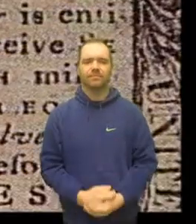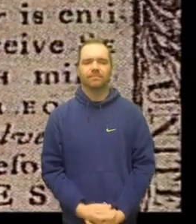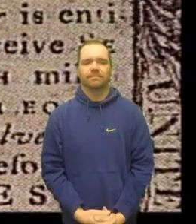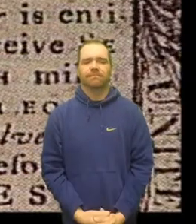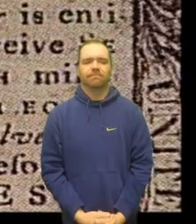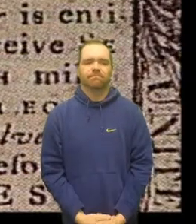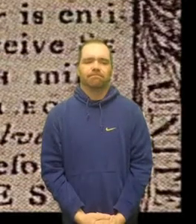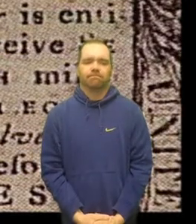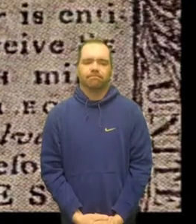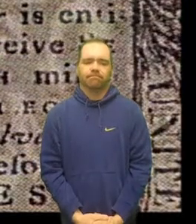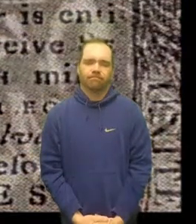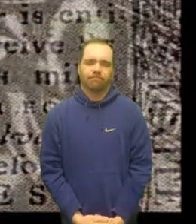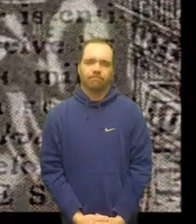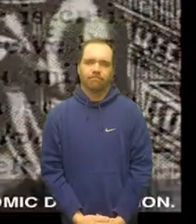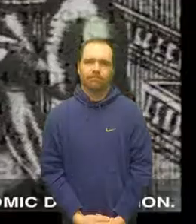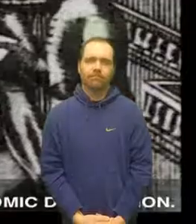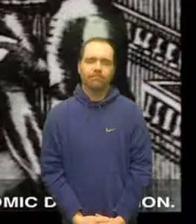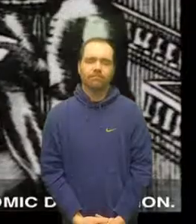country